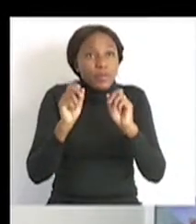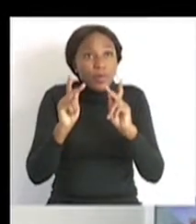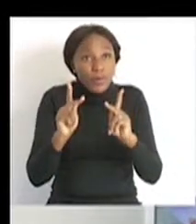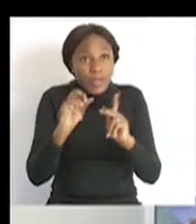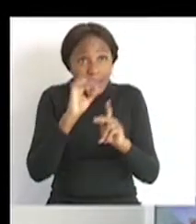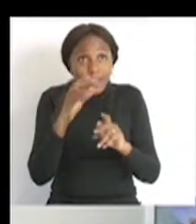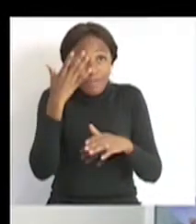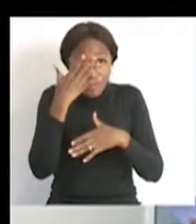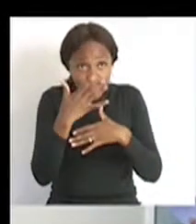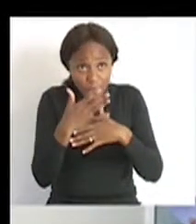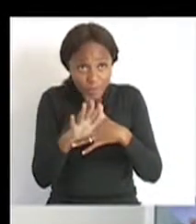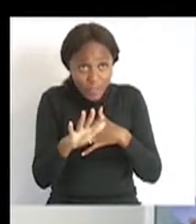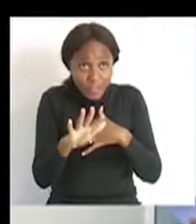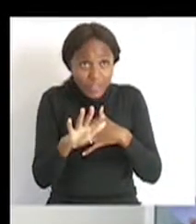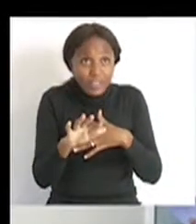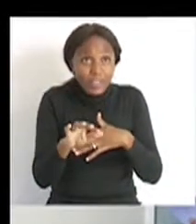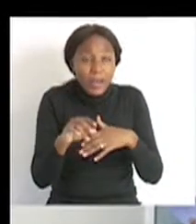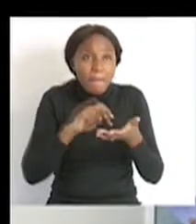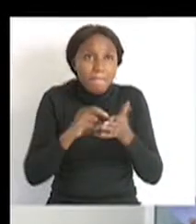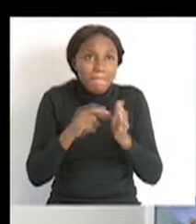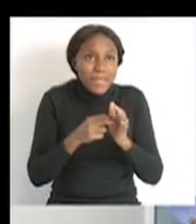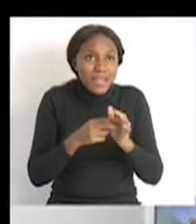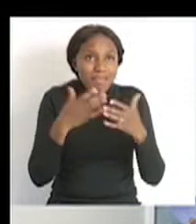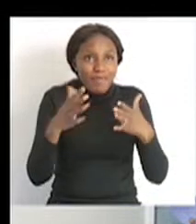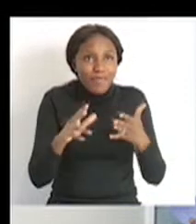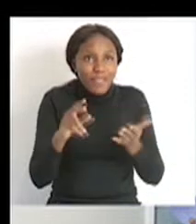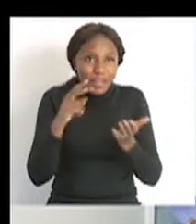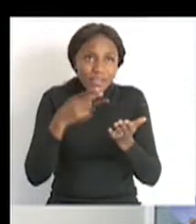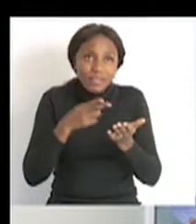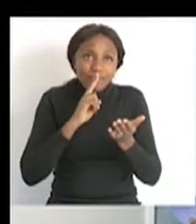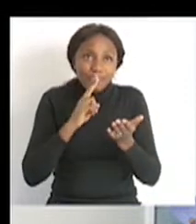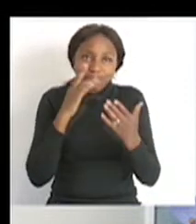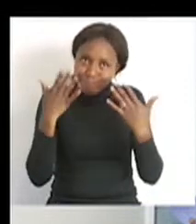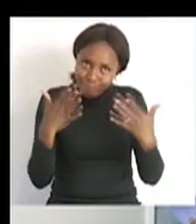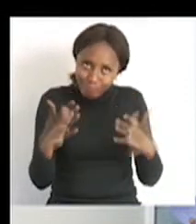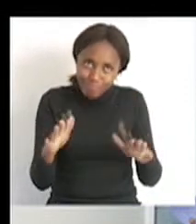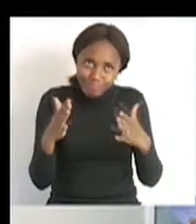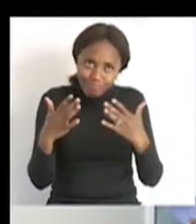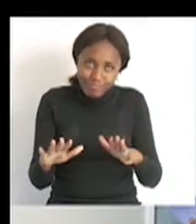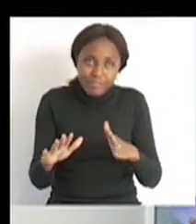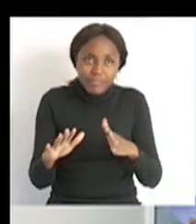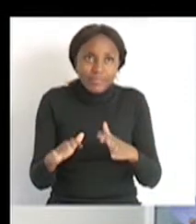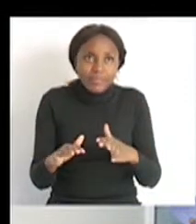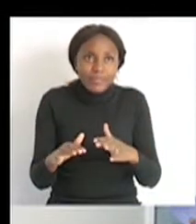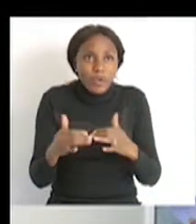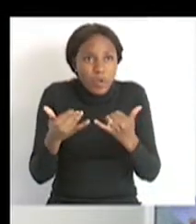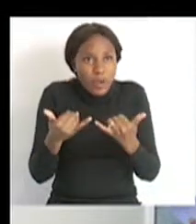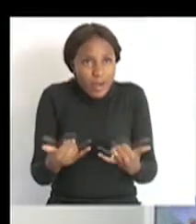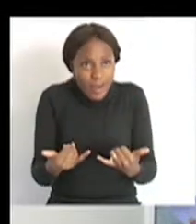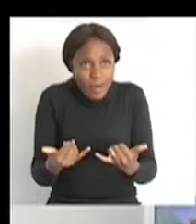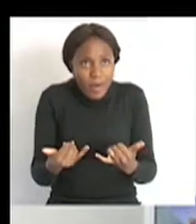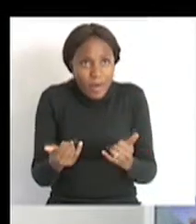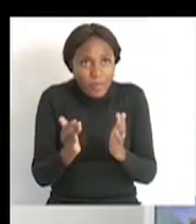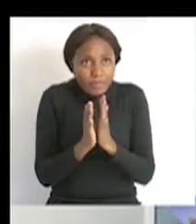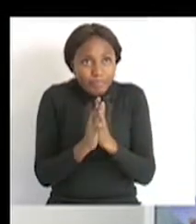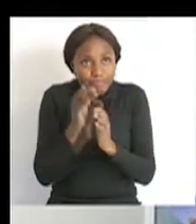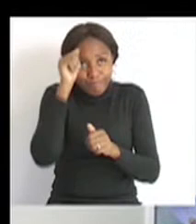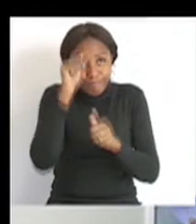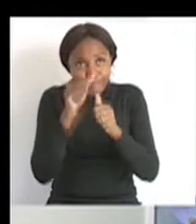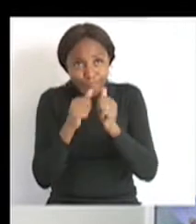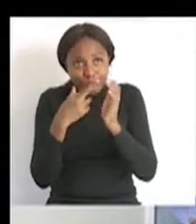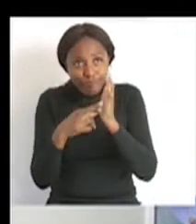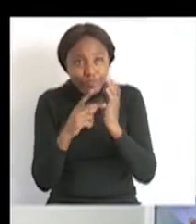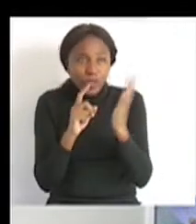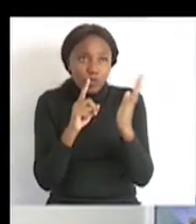are done with that grade fours, then you are done with science for today. Okay, Chanel, so before we say goodbye, let's quickly